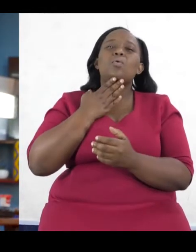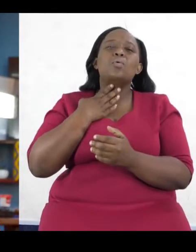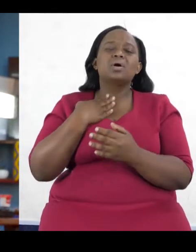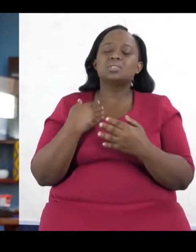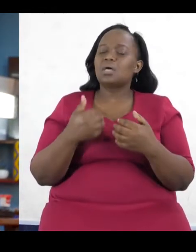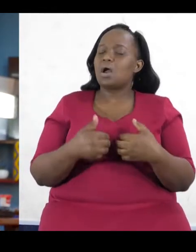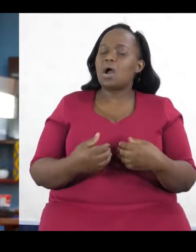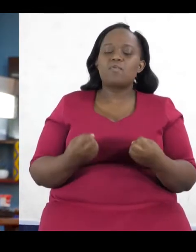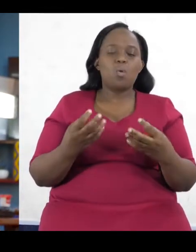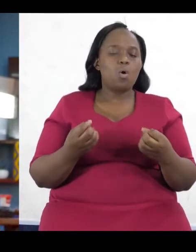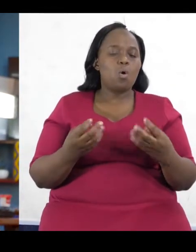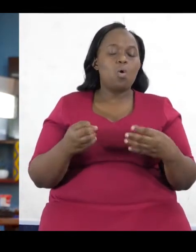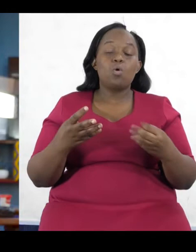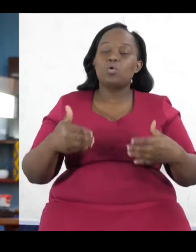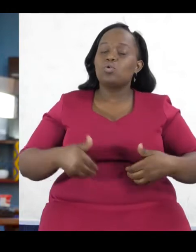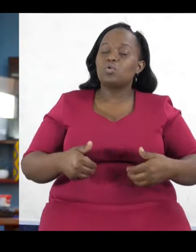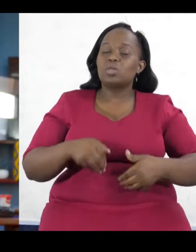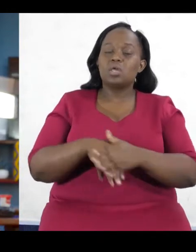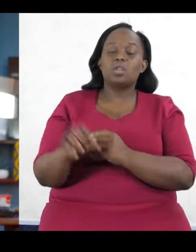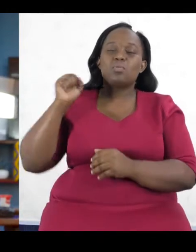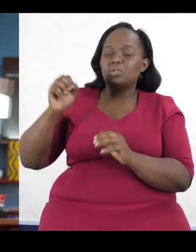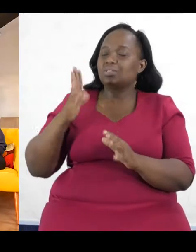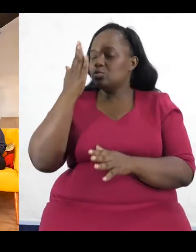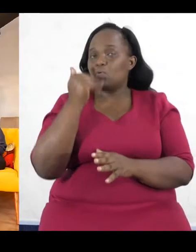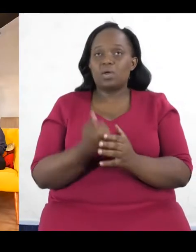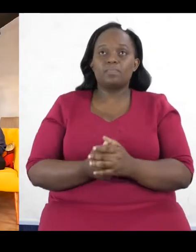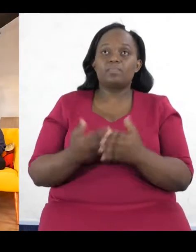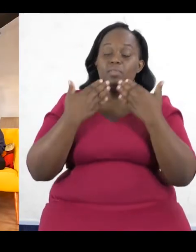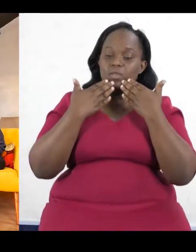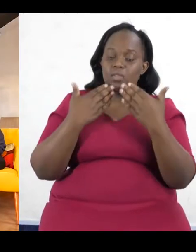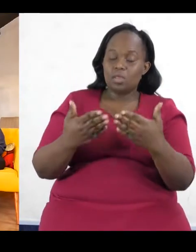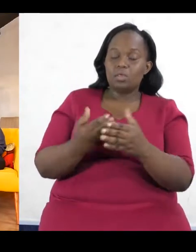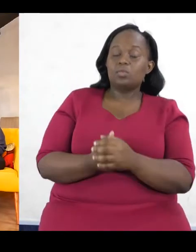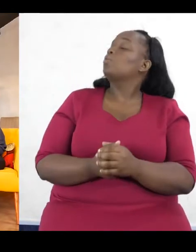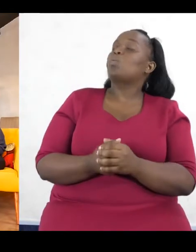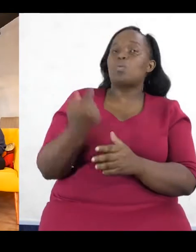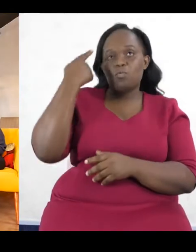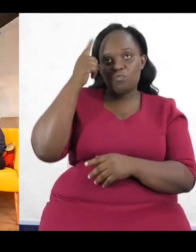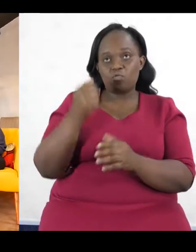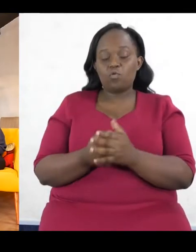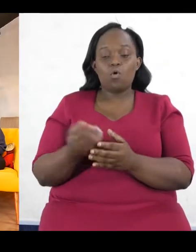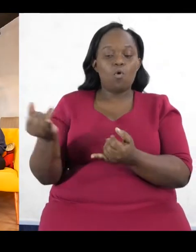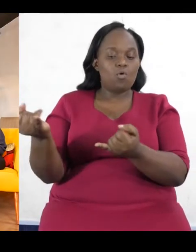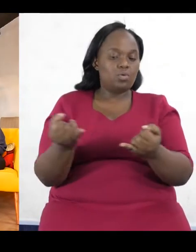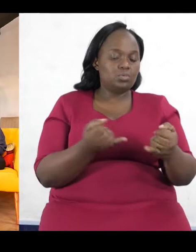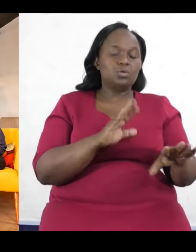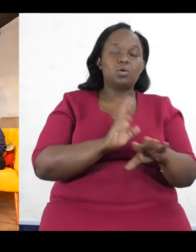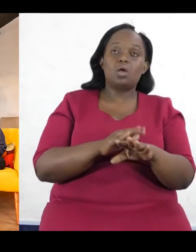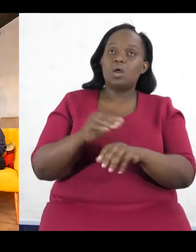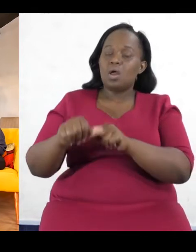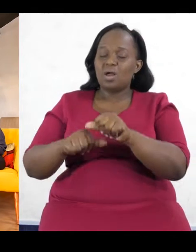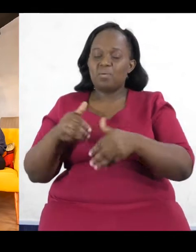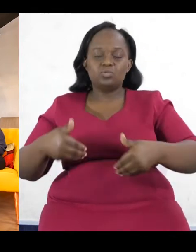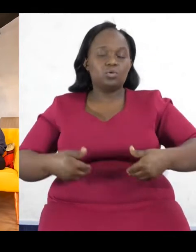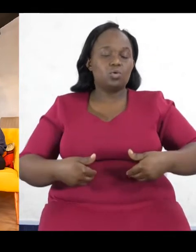have more and more young people involved in the political process? Thank you, Samantha, for that quite good introduction about